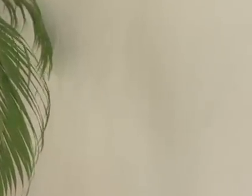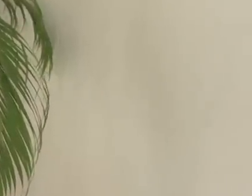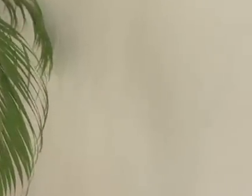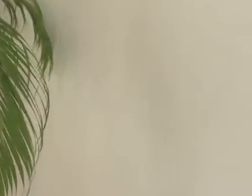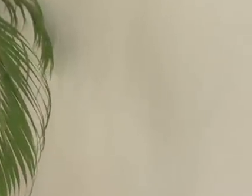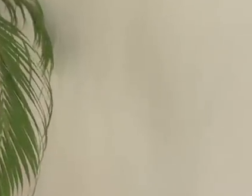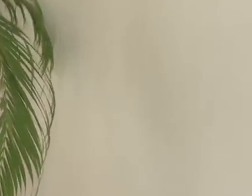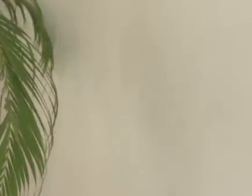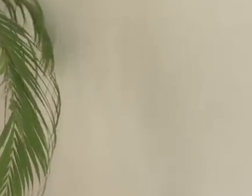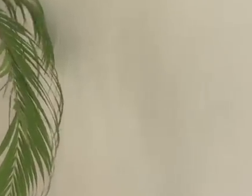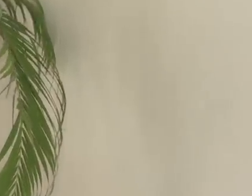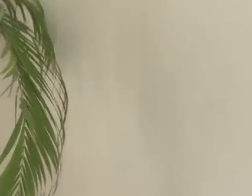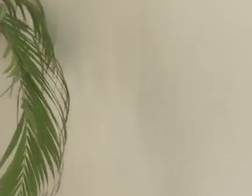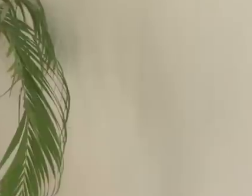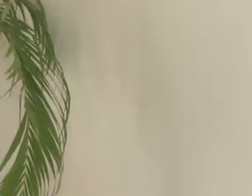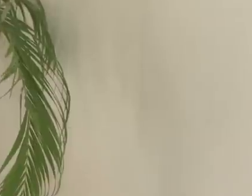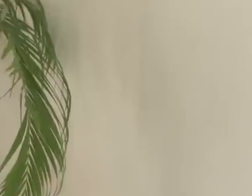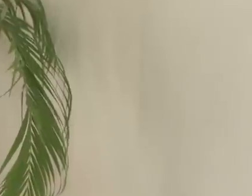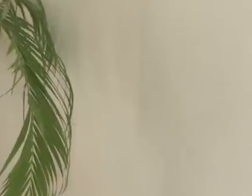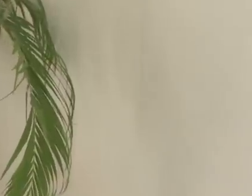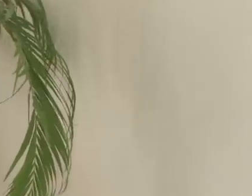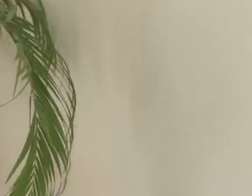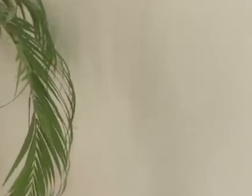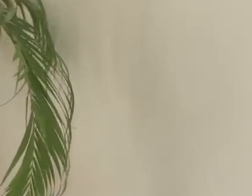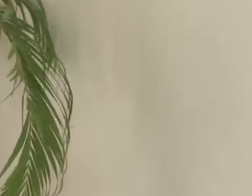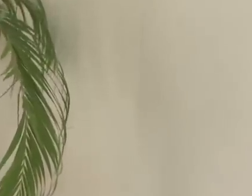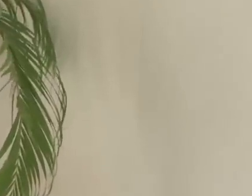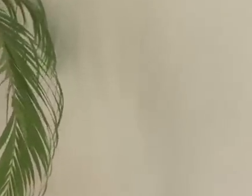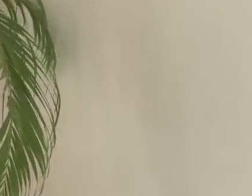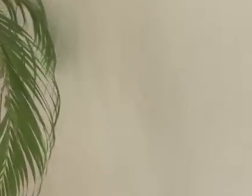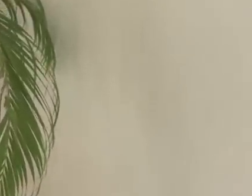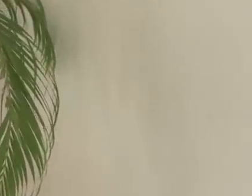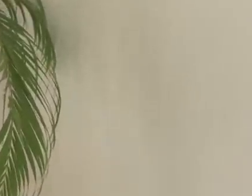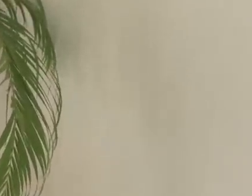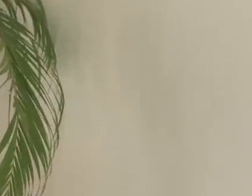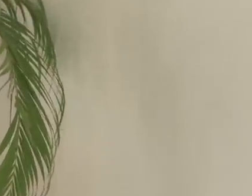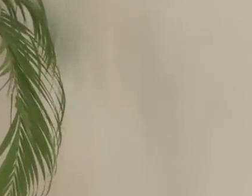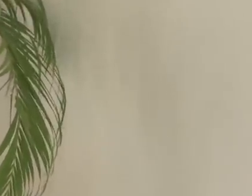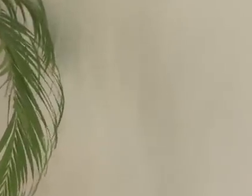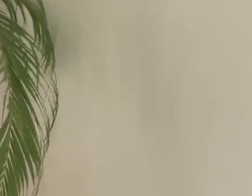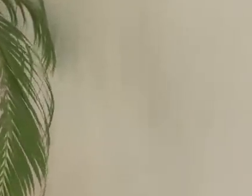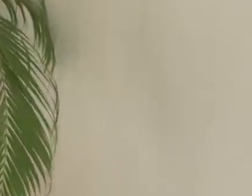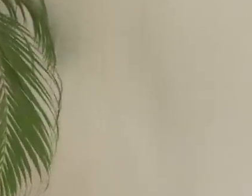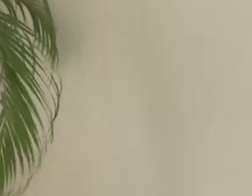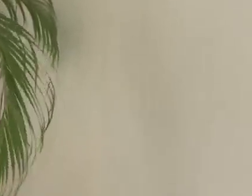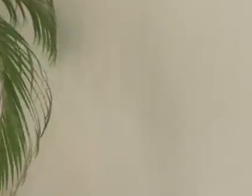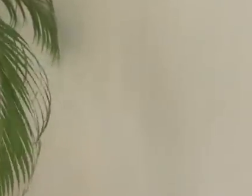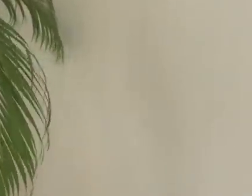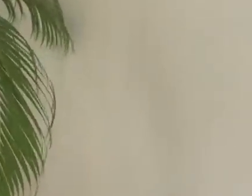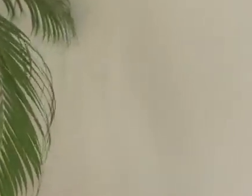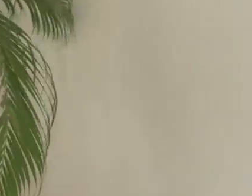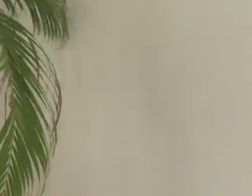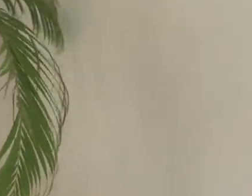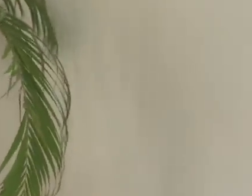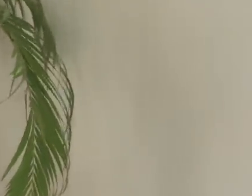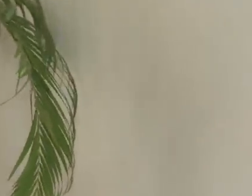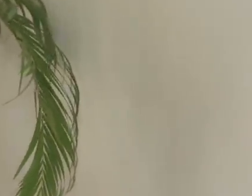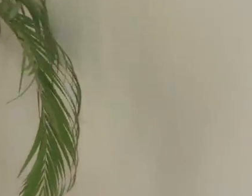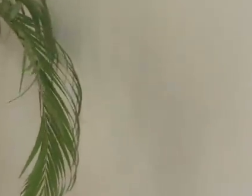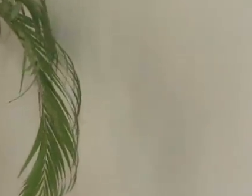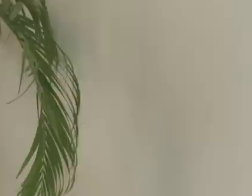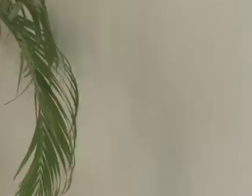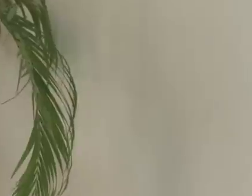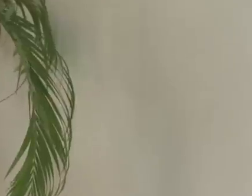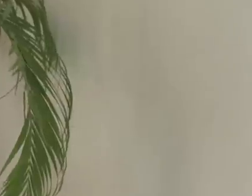on a population level. But it takes foresight and action and planning to make those things